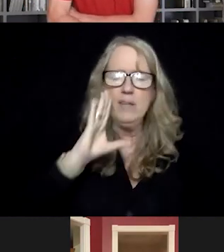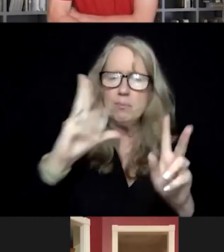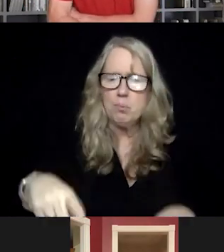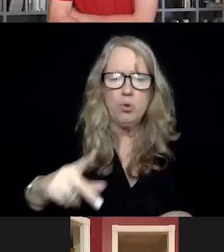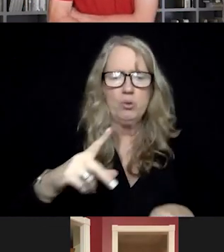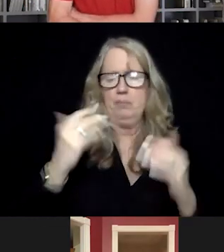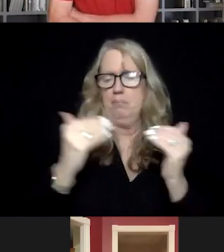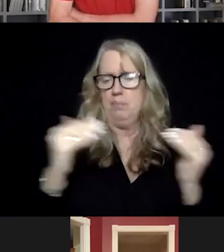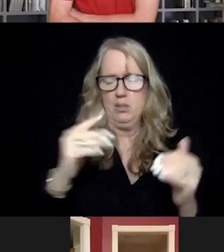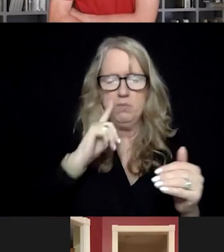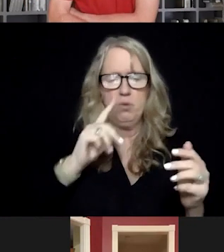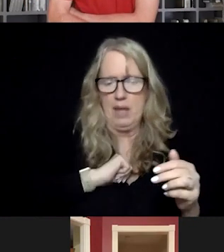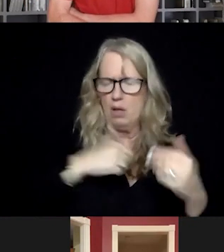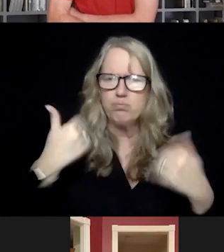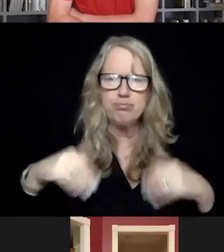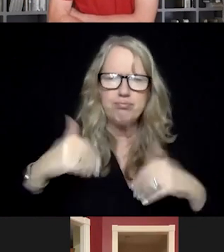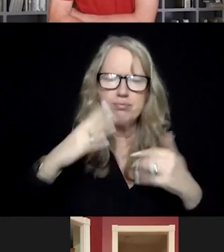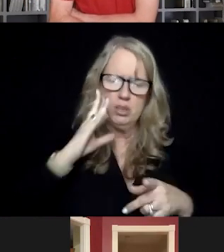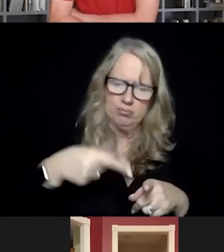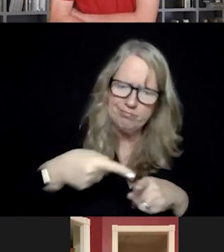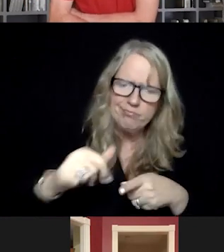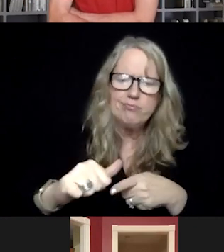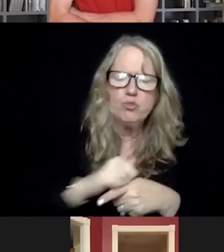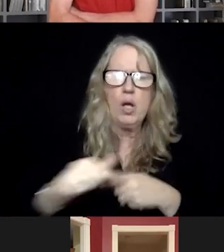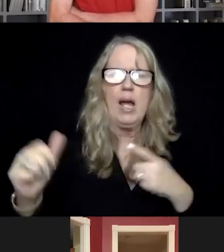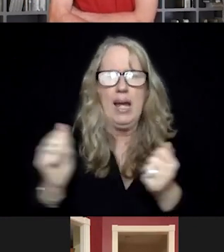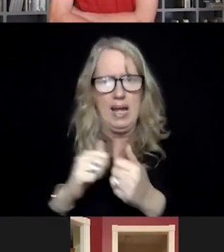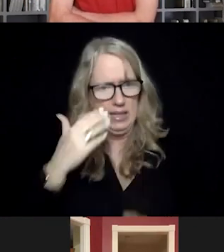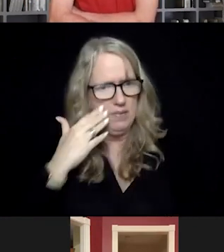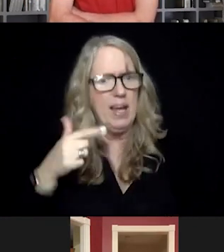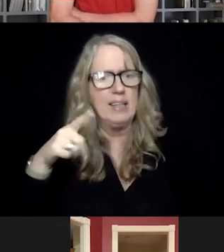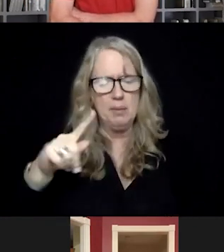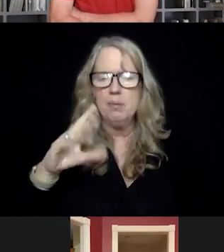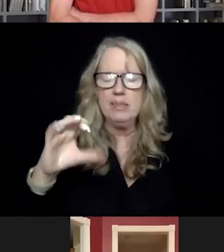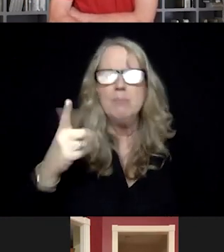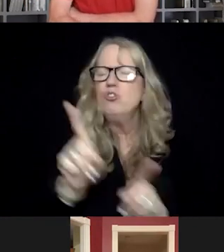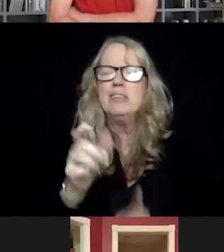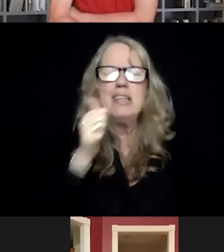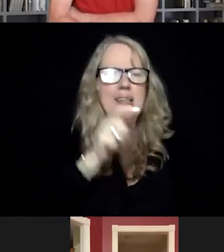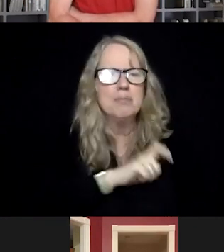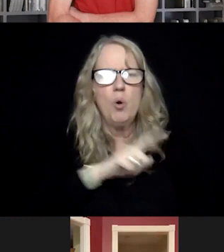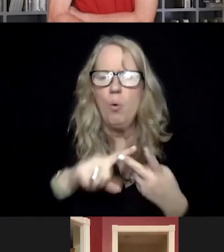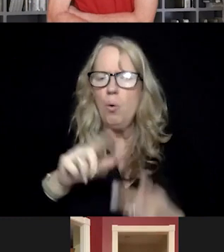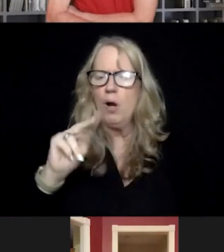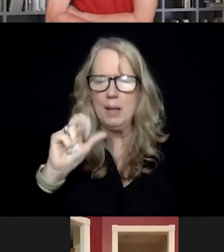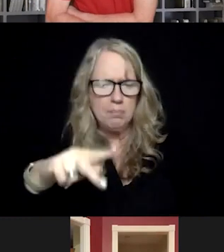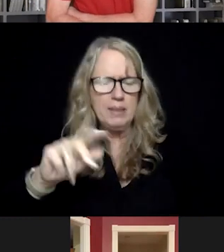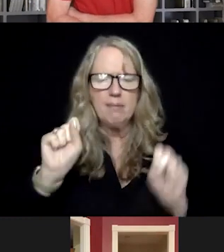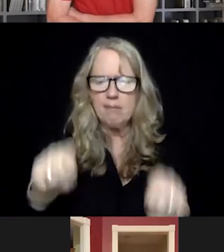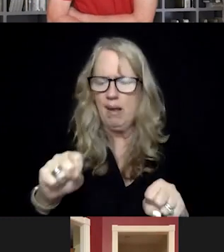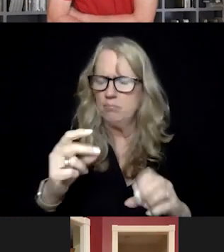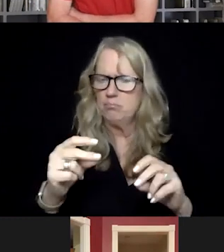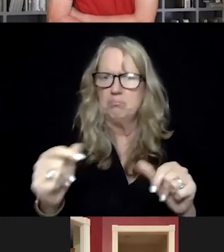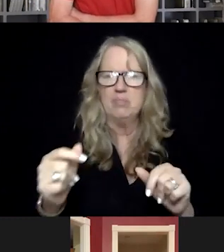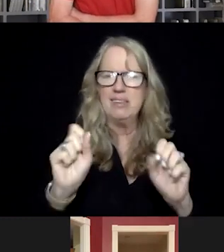know, peers like us who are highly trained, you know, with a doctor who can also PC, you know, just like law enforcement or NP who can do that on the spot